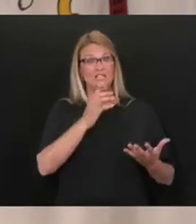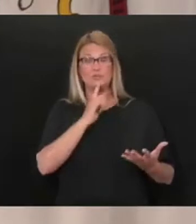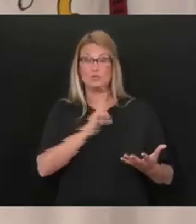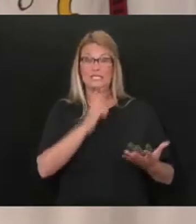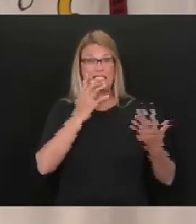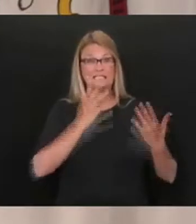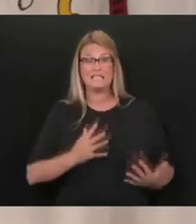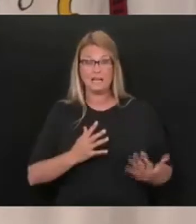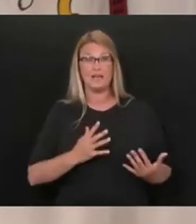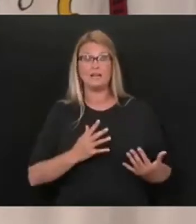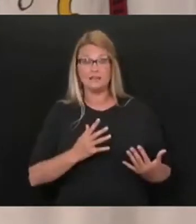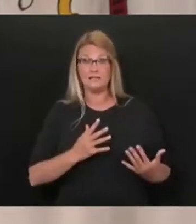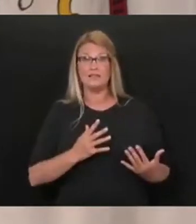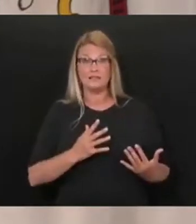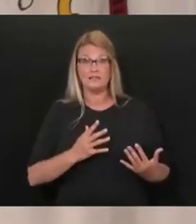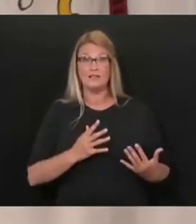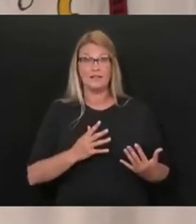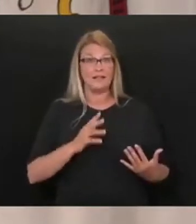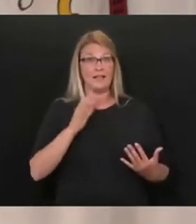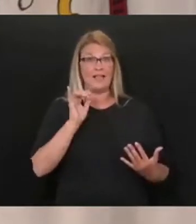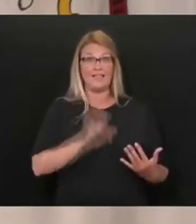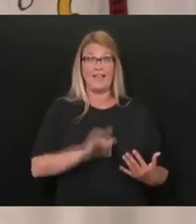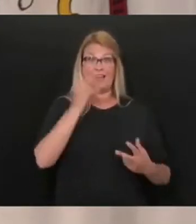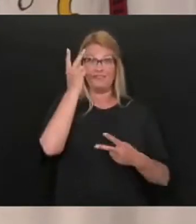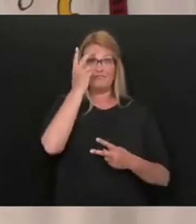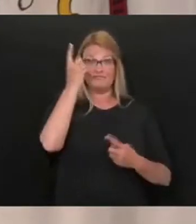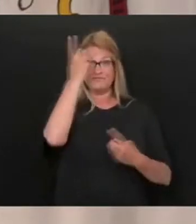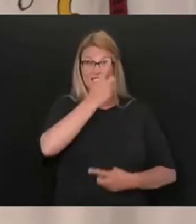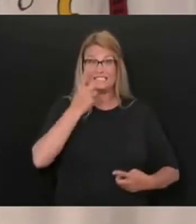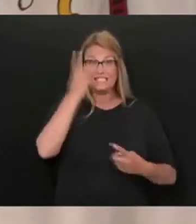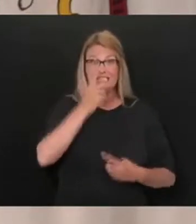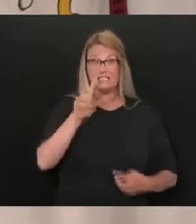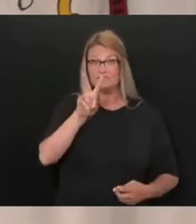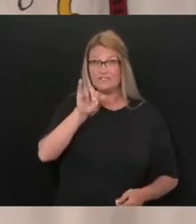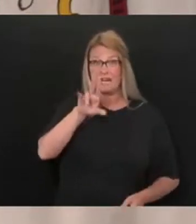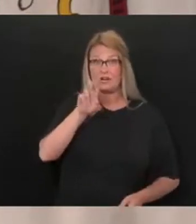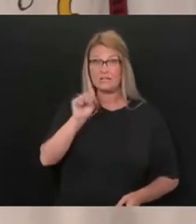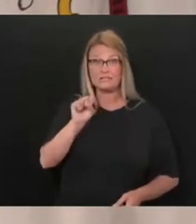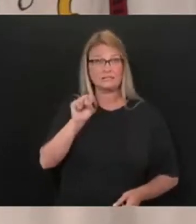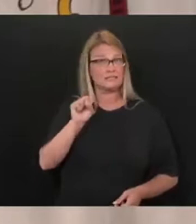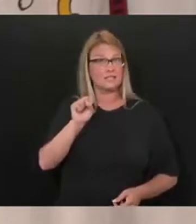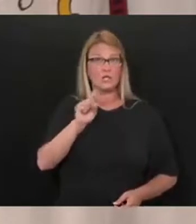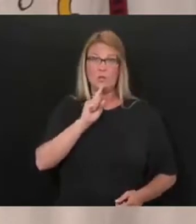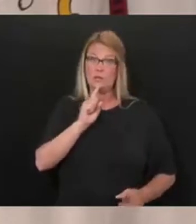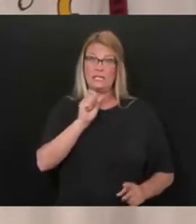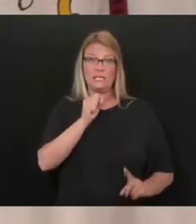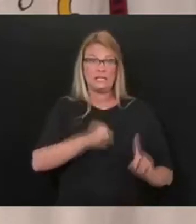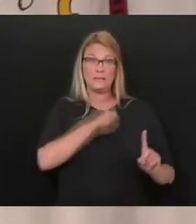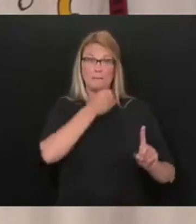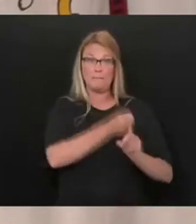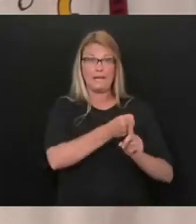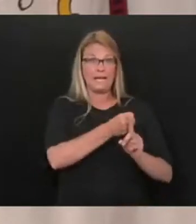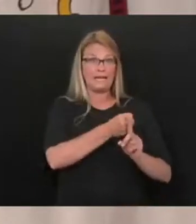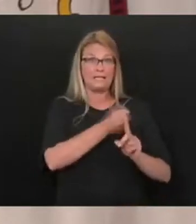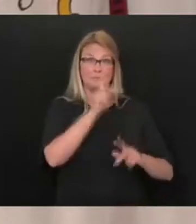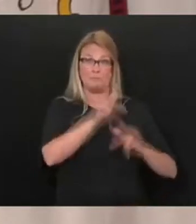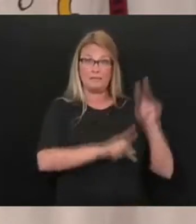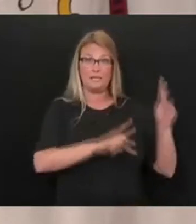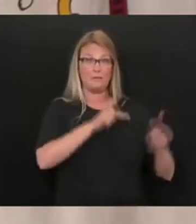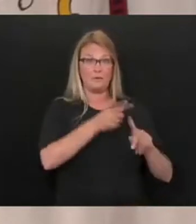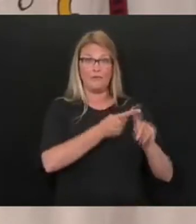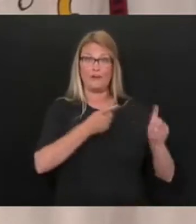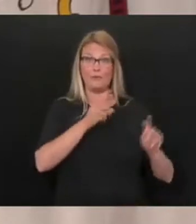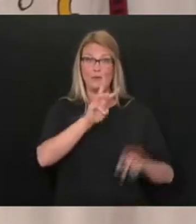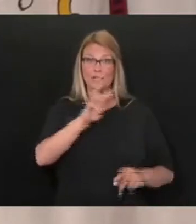this killer virus is just stripping away loved ones or great West